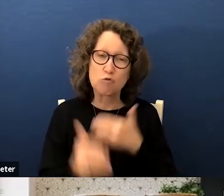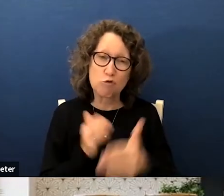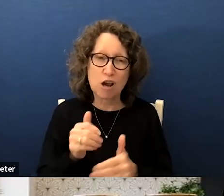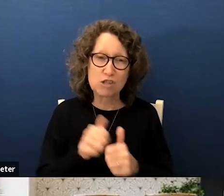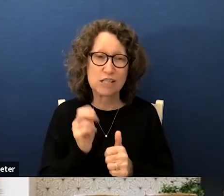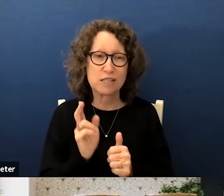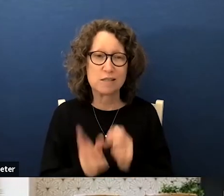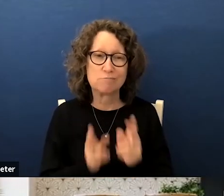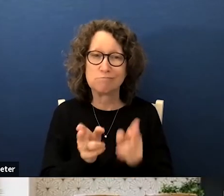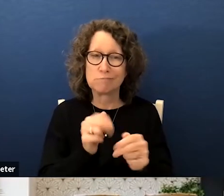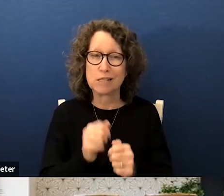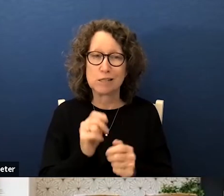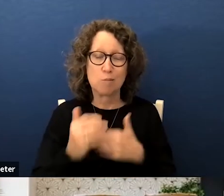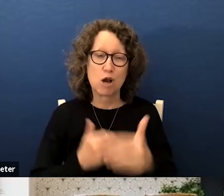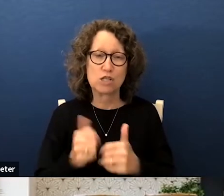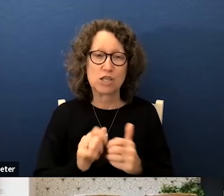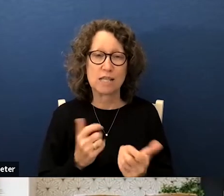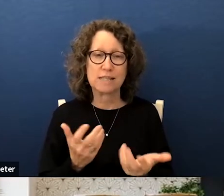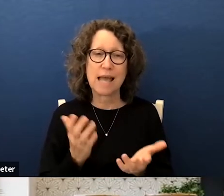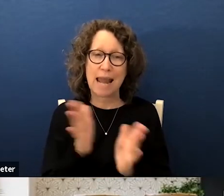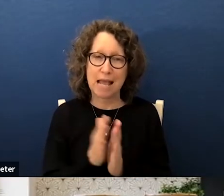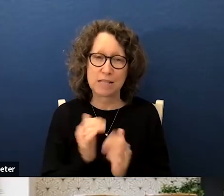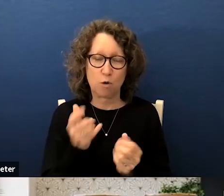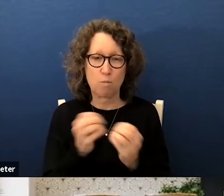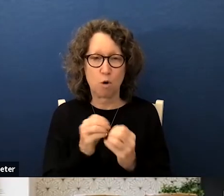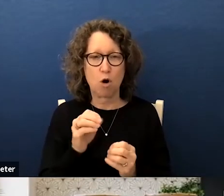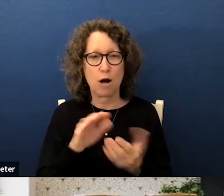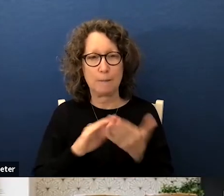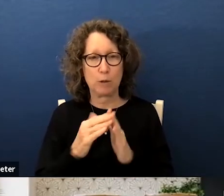process and allow for more community input thank you